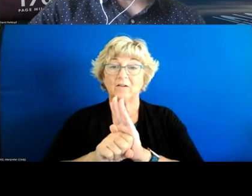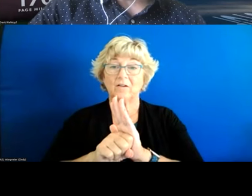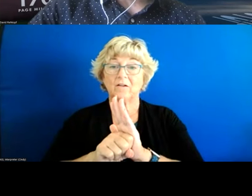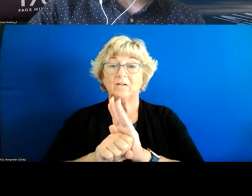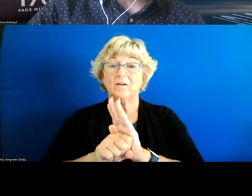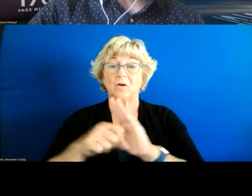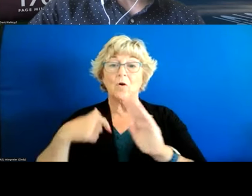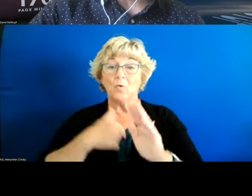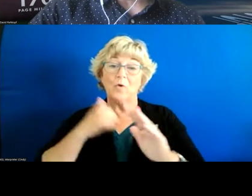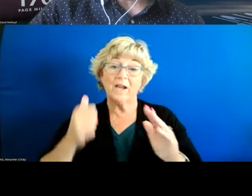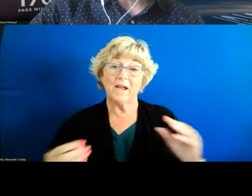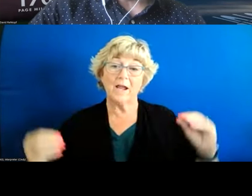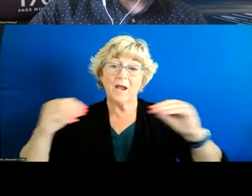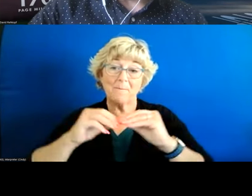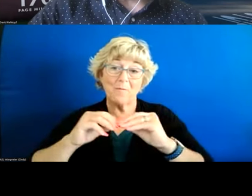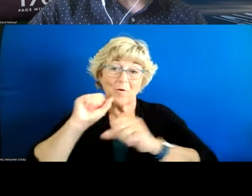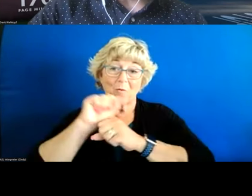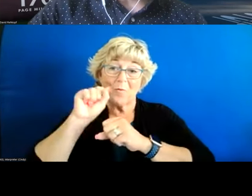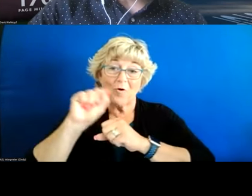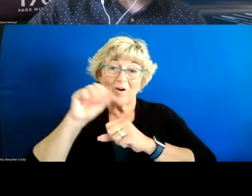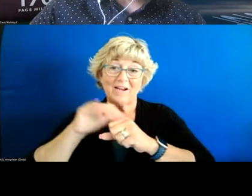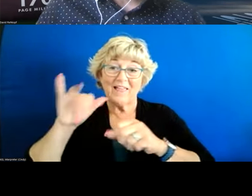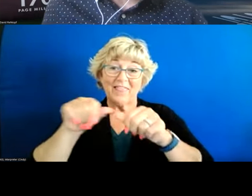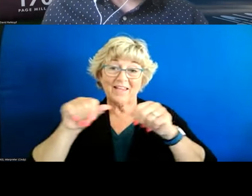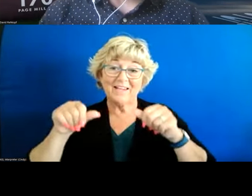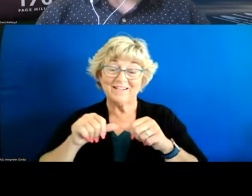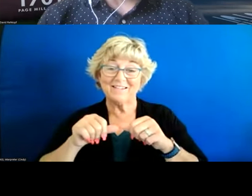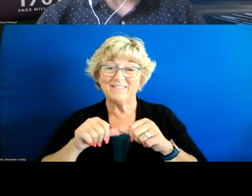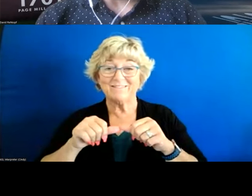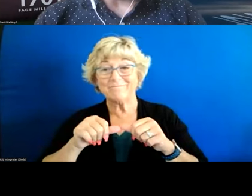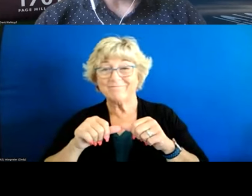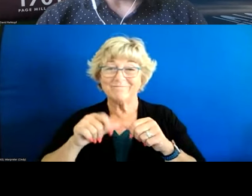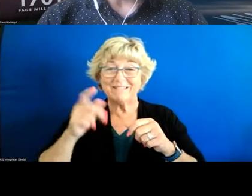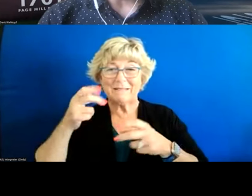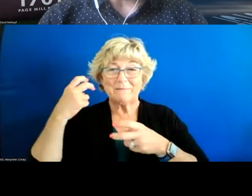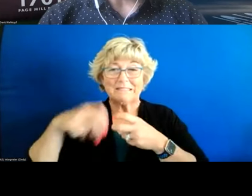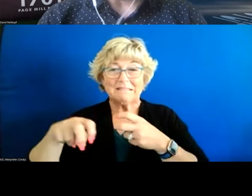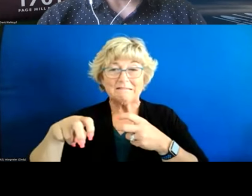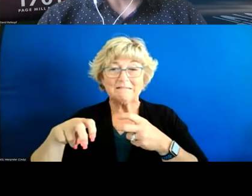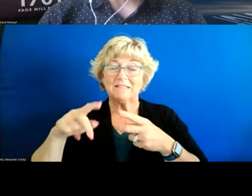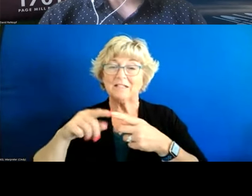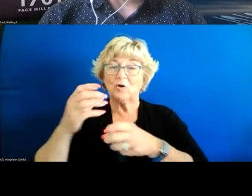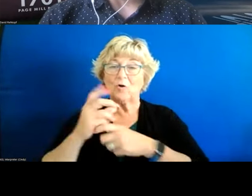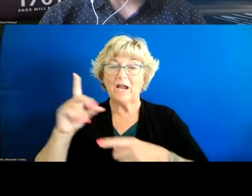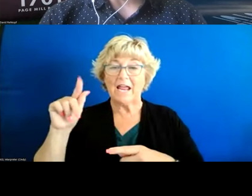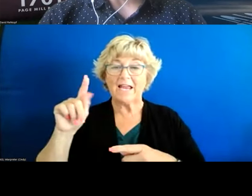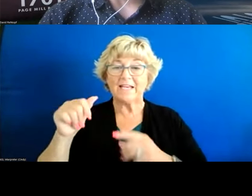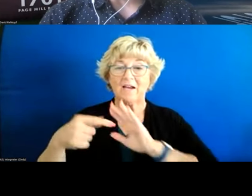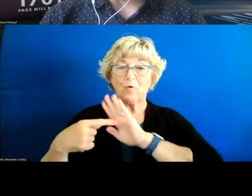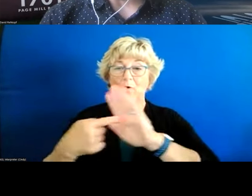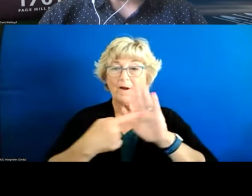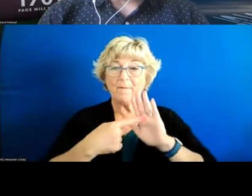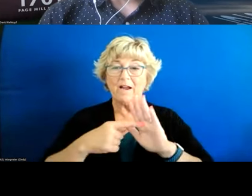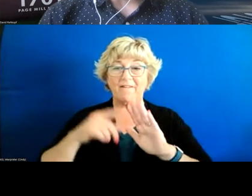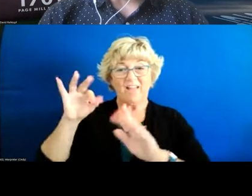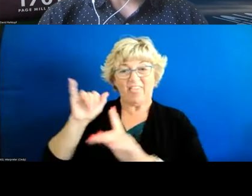a lot more work this is a starting point um it's pretty tricky um as to get data that's representative of the